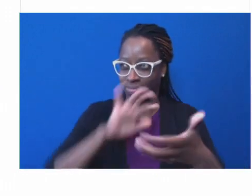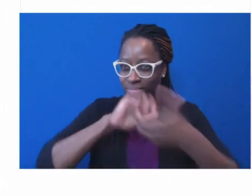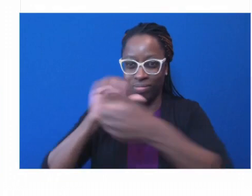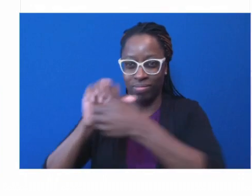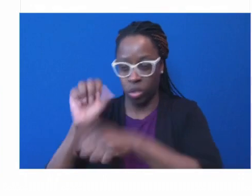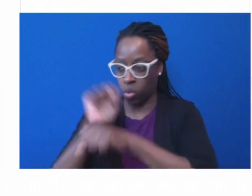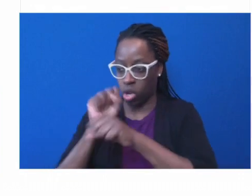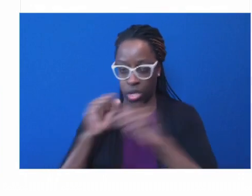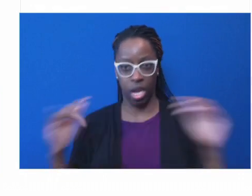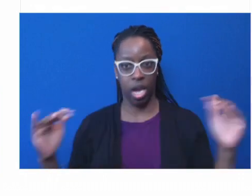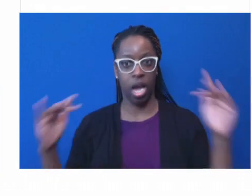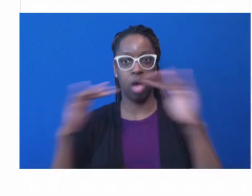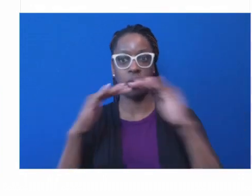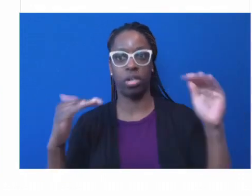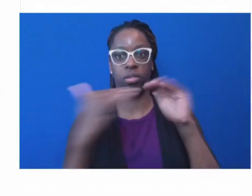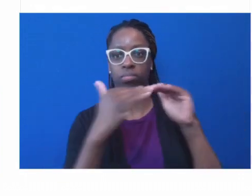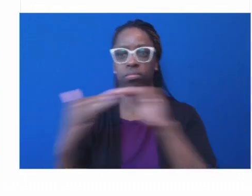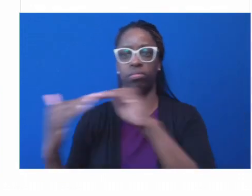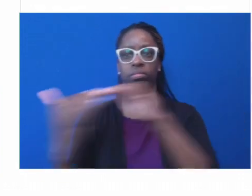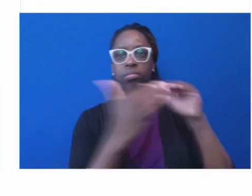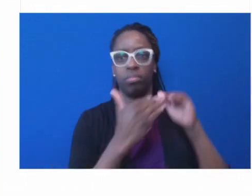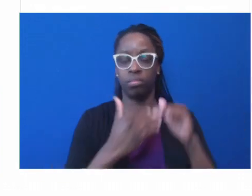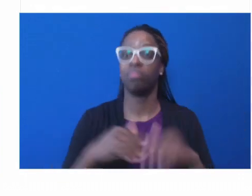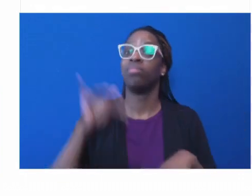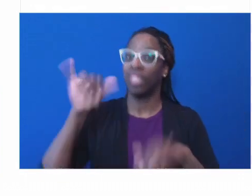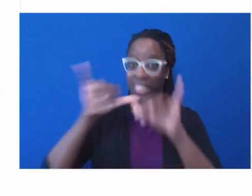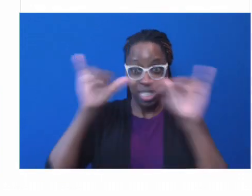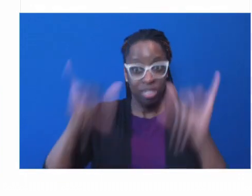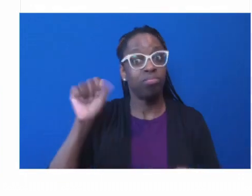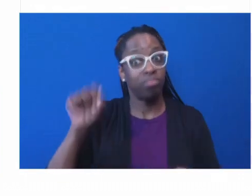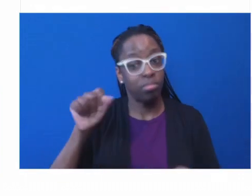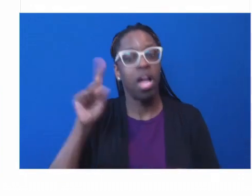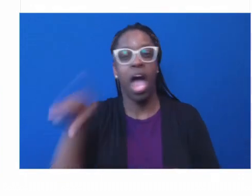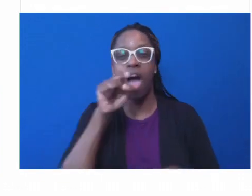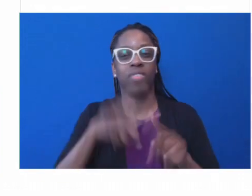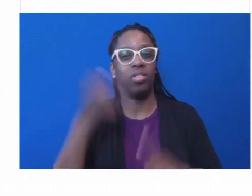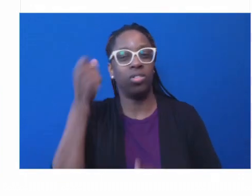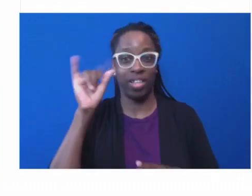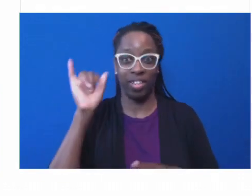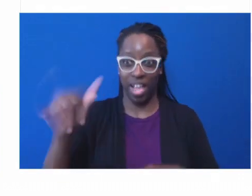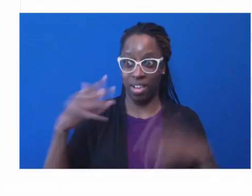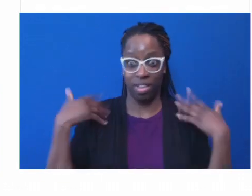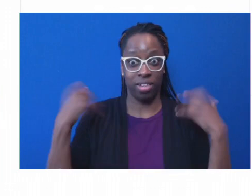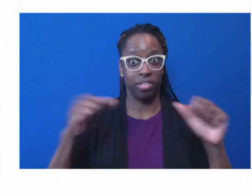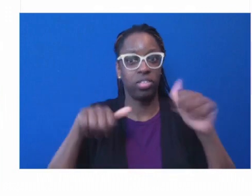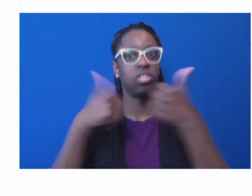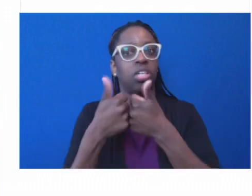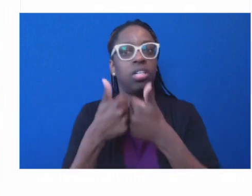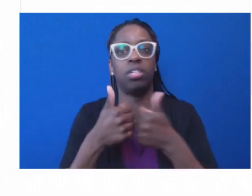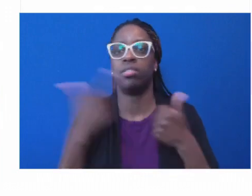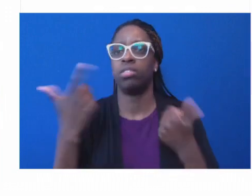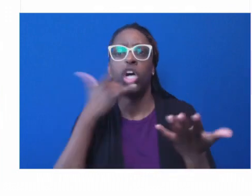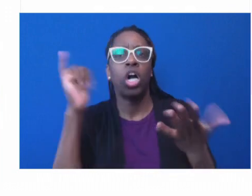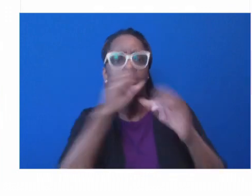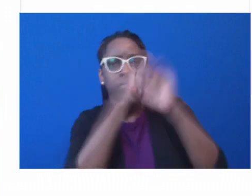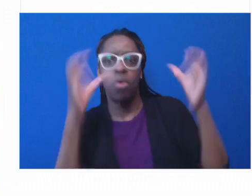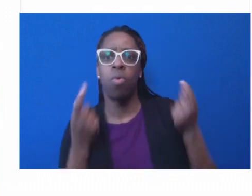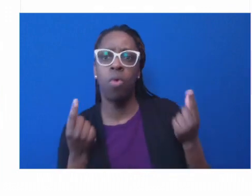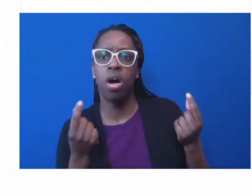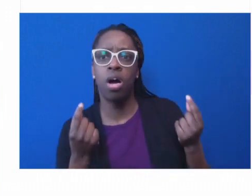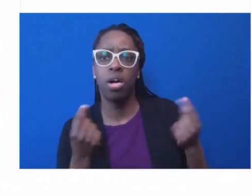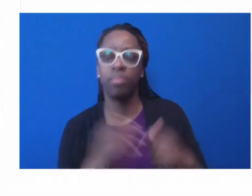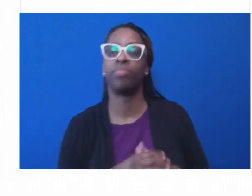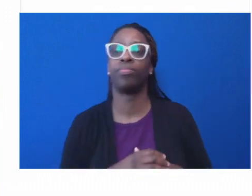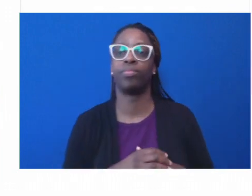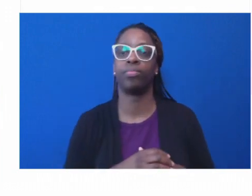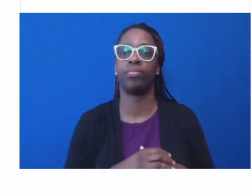what those health challenges are, as defined by these individual communities, with particular answers to systems.